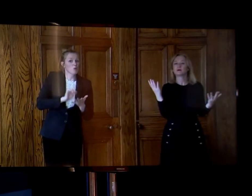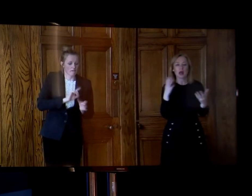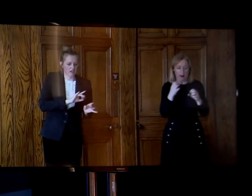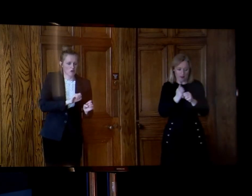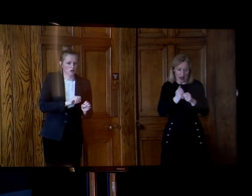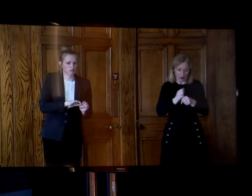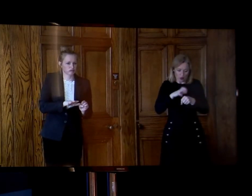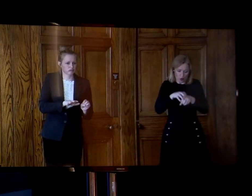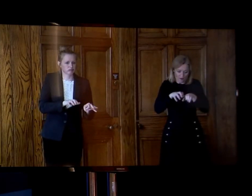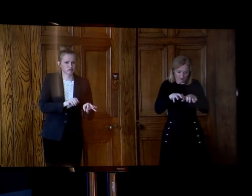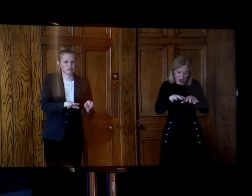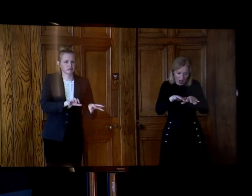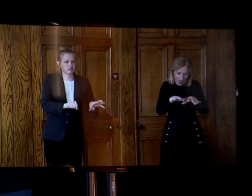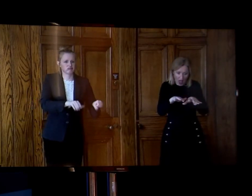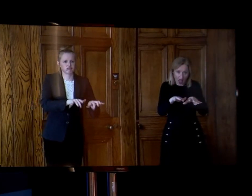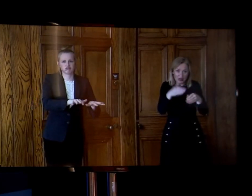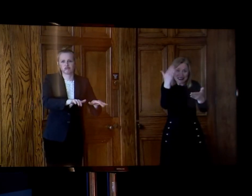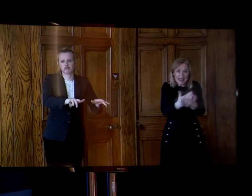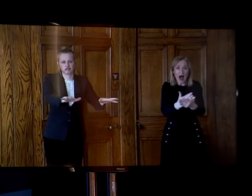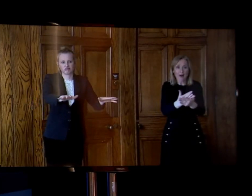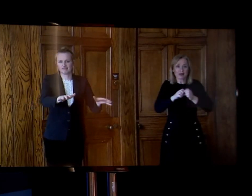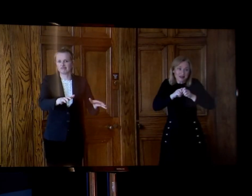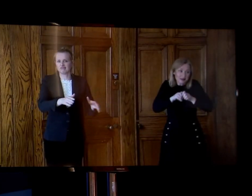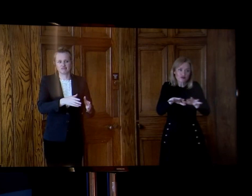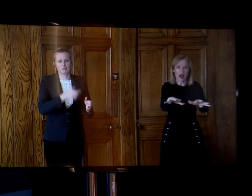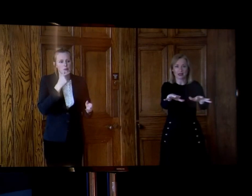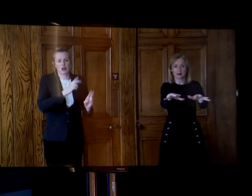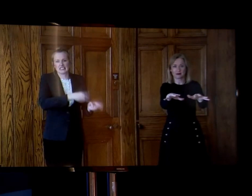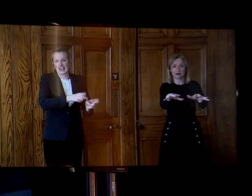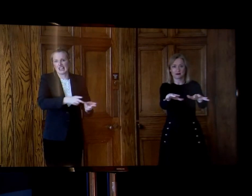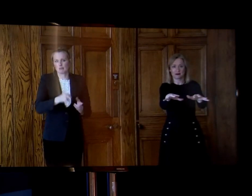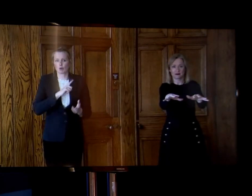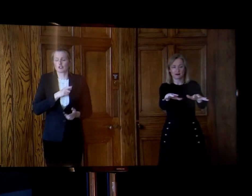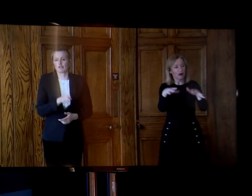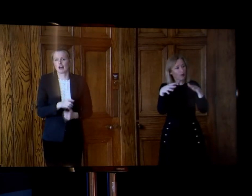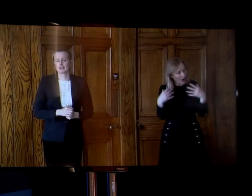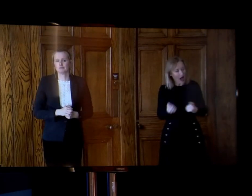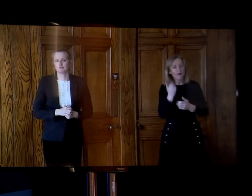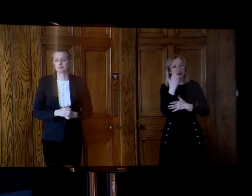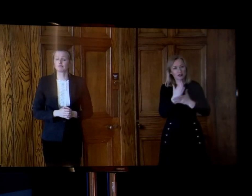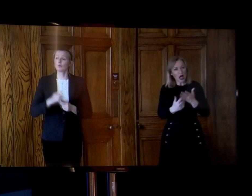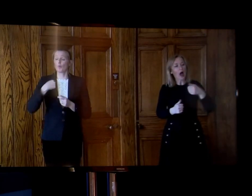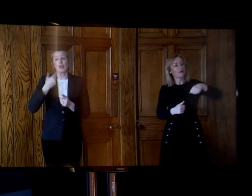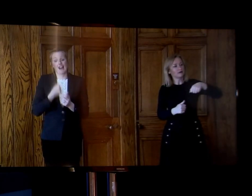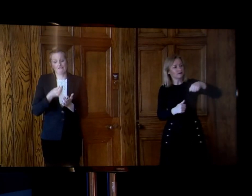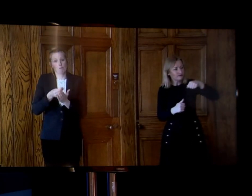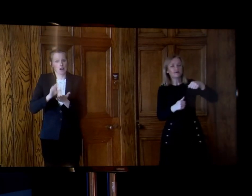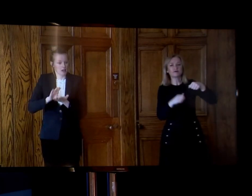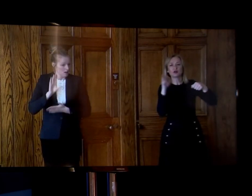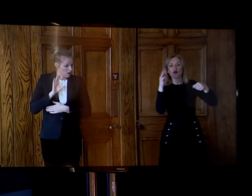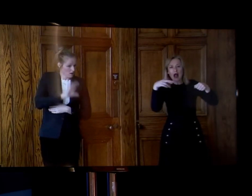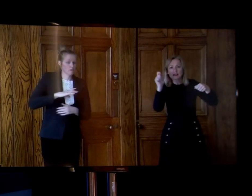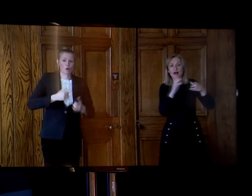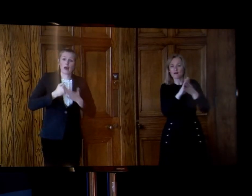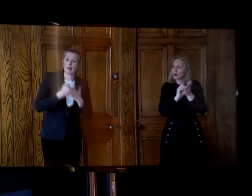health service and saving lives. There are financial packages in place to help businesses get through this. The Economy Minister confirmed